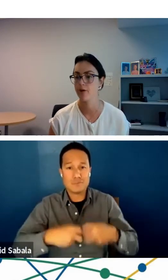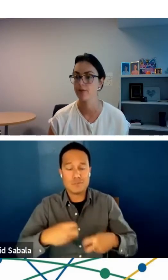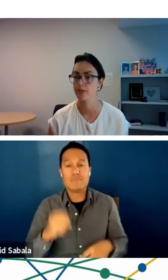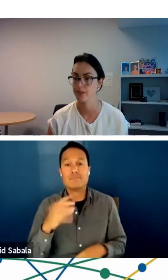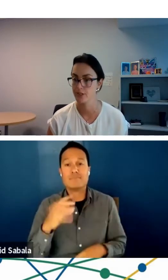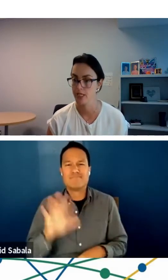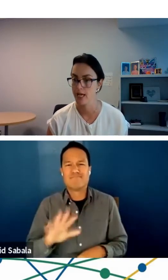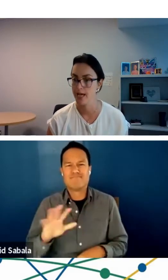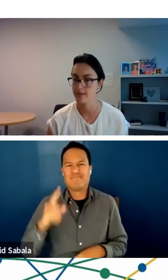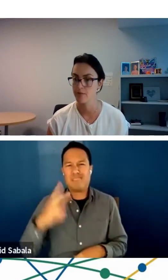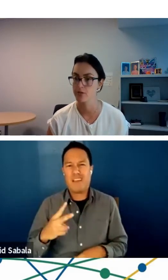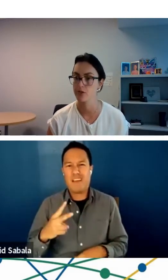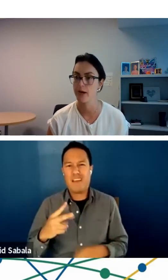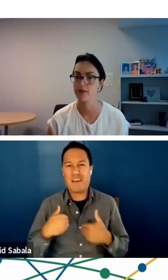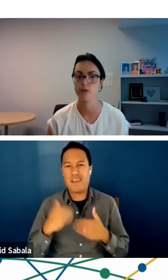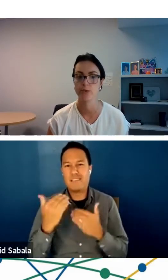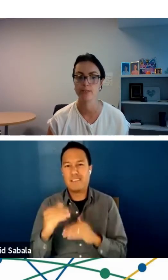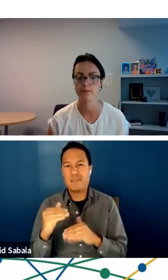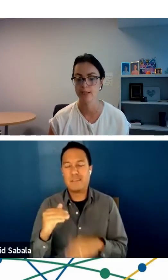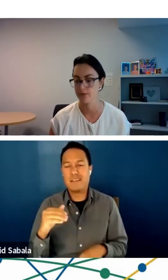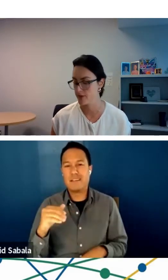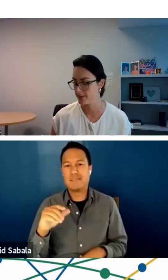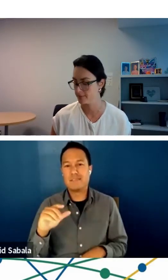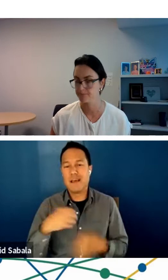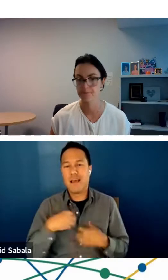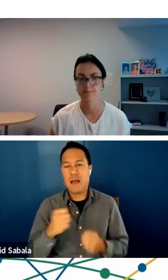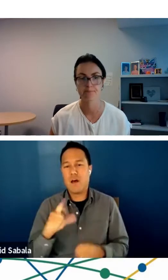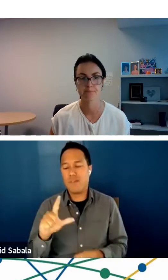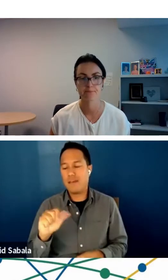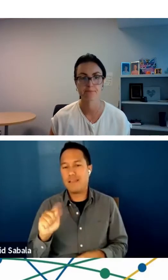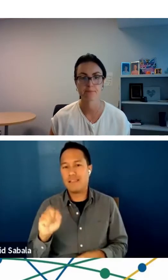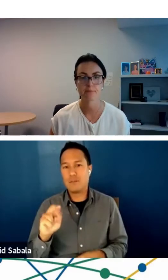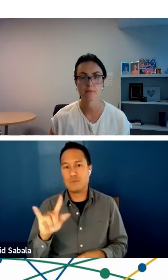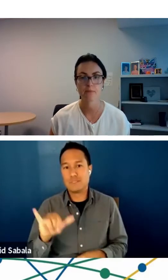limited health literacy as measured by the newest vital sign.